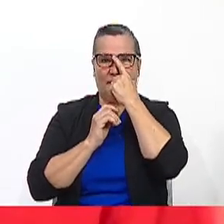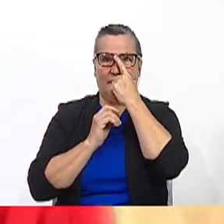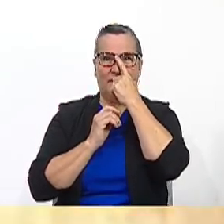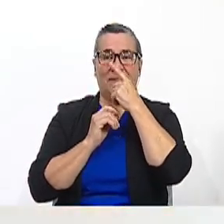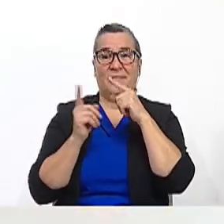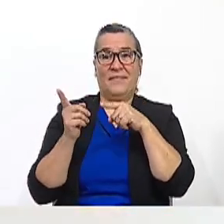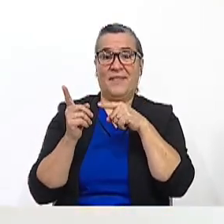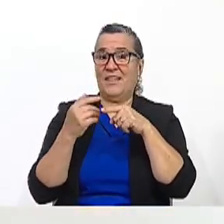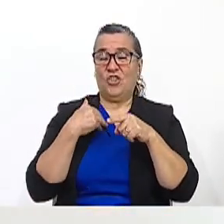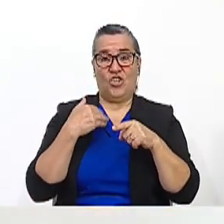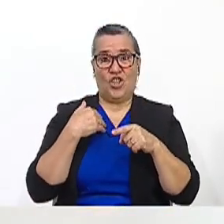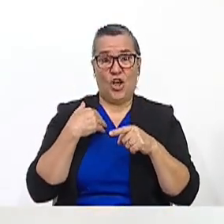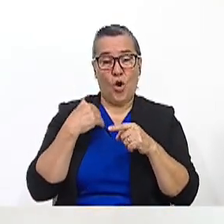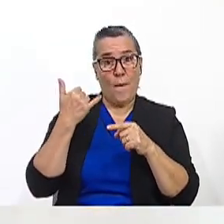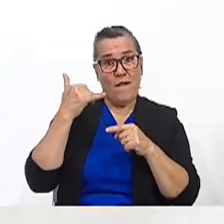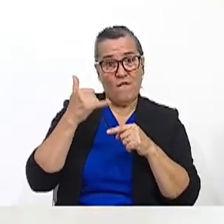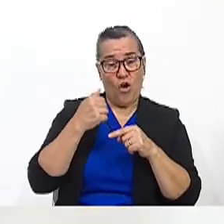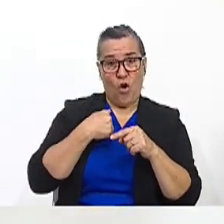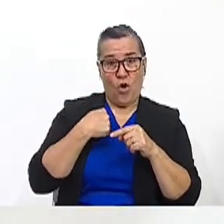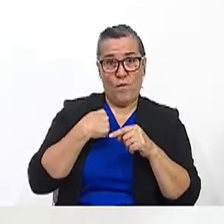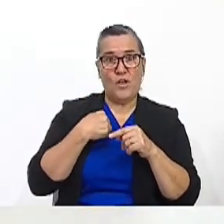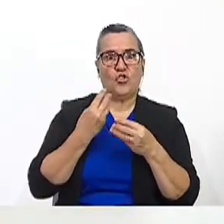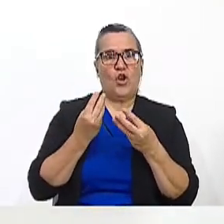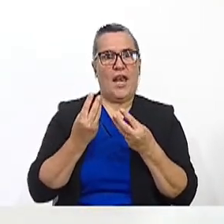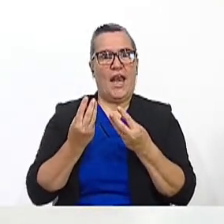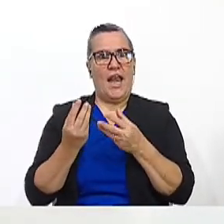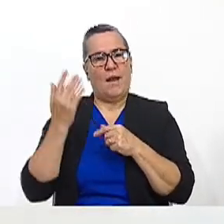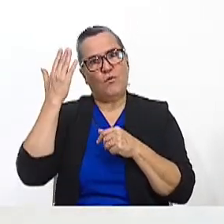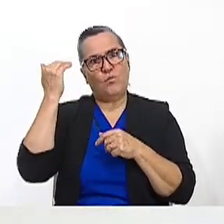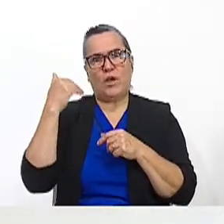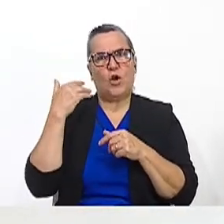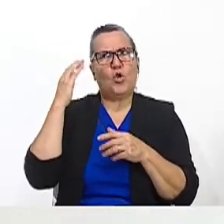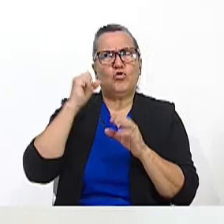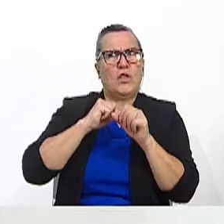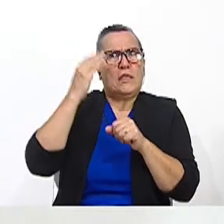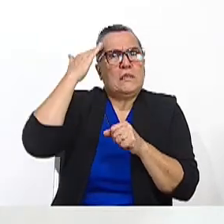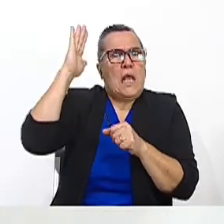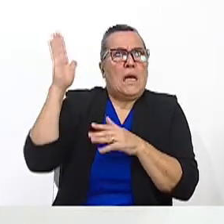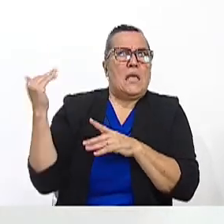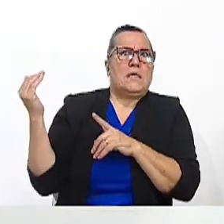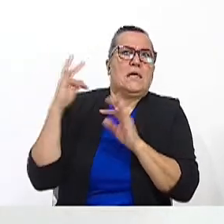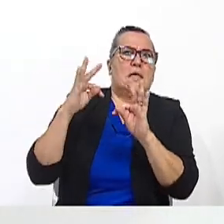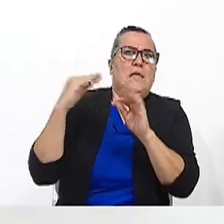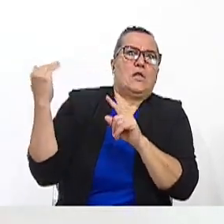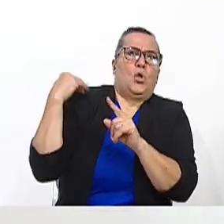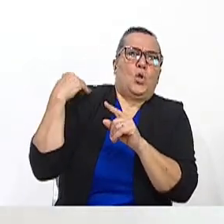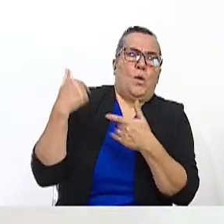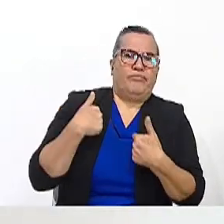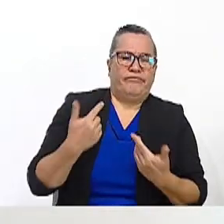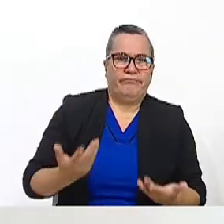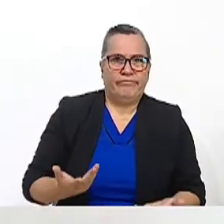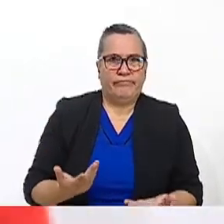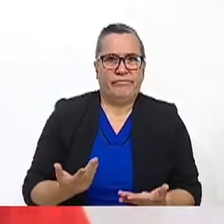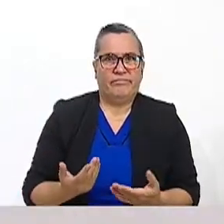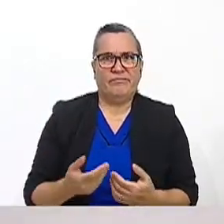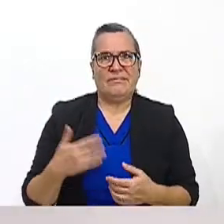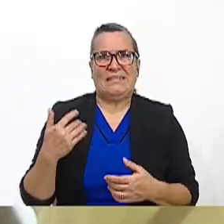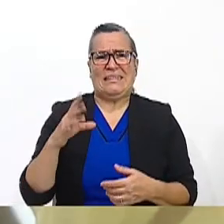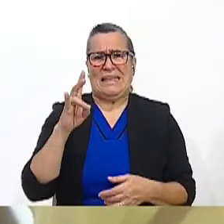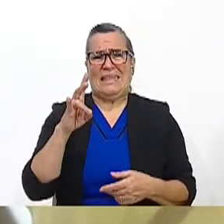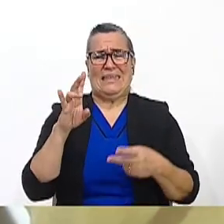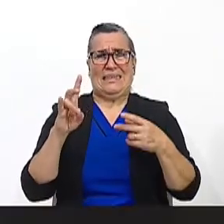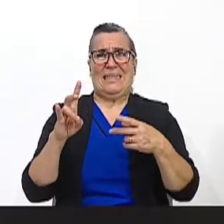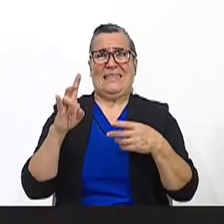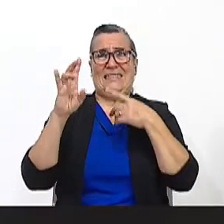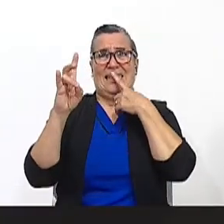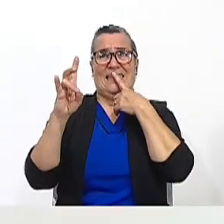If I did not have my smartphone with me, I would be nervous because I could not know if someone had tried to get a hold of me. Seven. Seven?